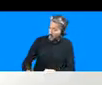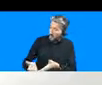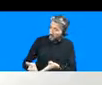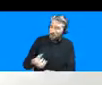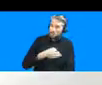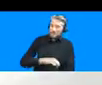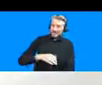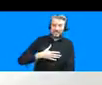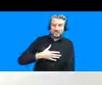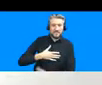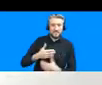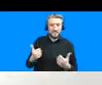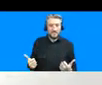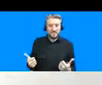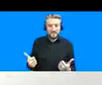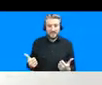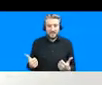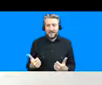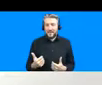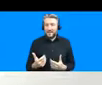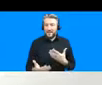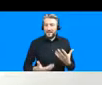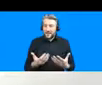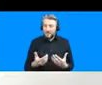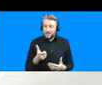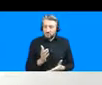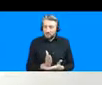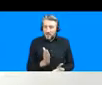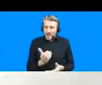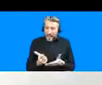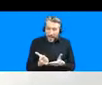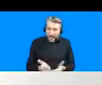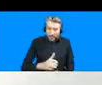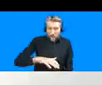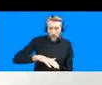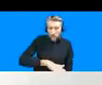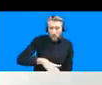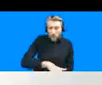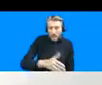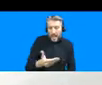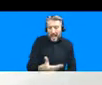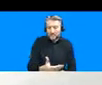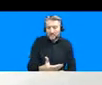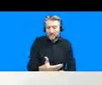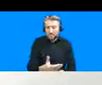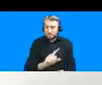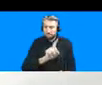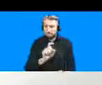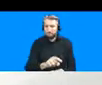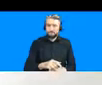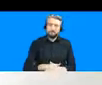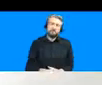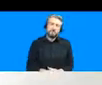illusory alternative for for for meaningful local action and of course all of our sort of combined and long-standing